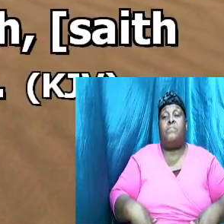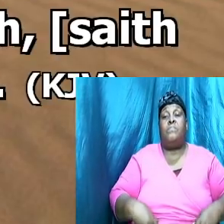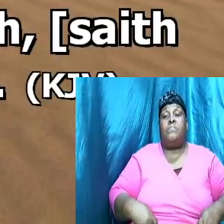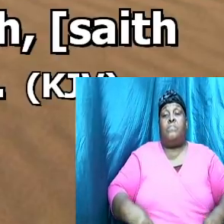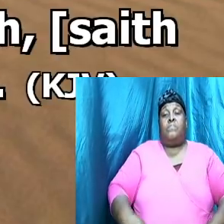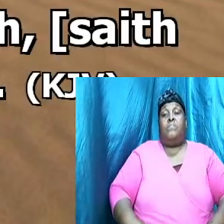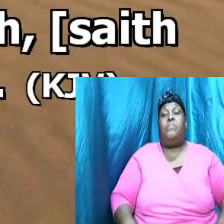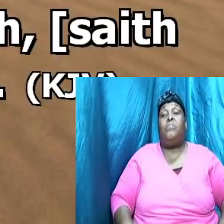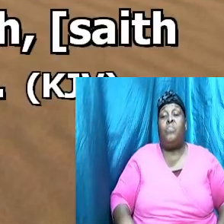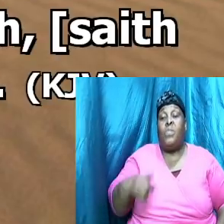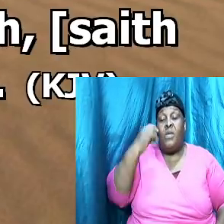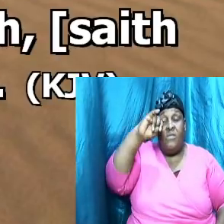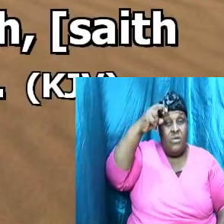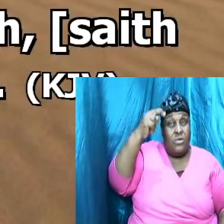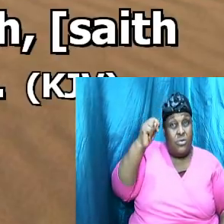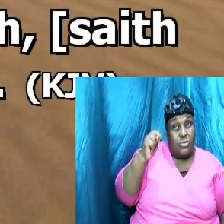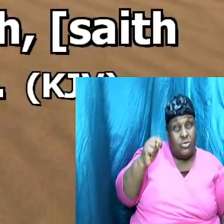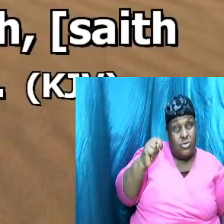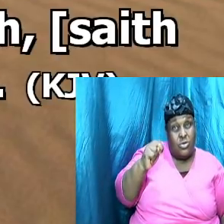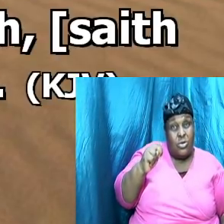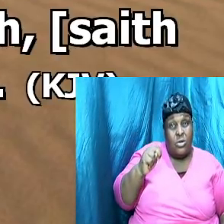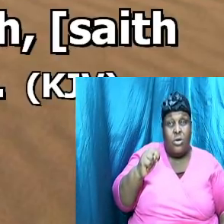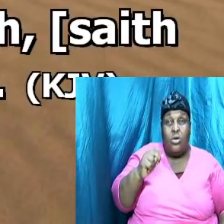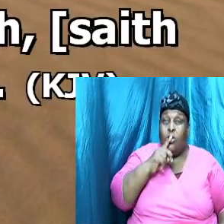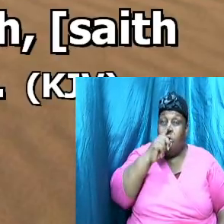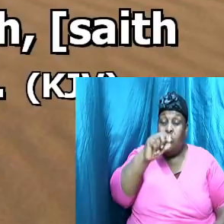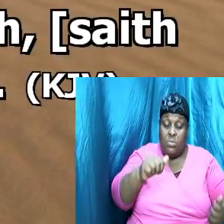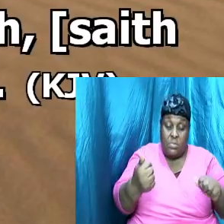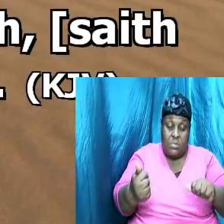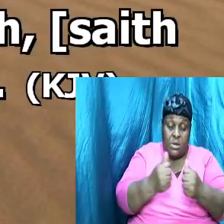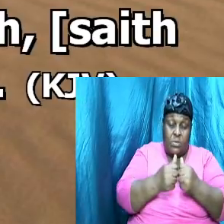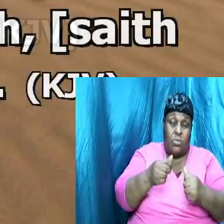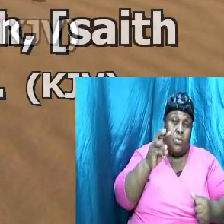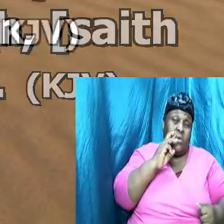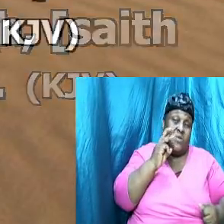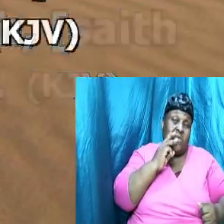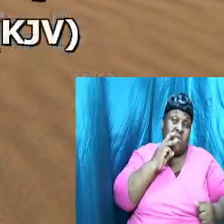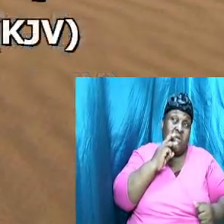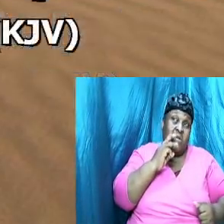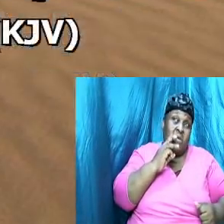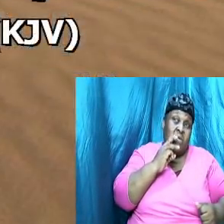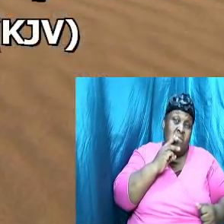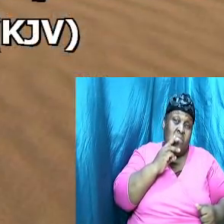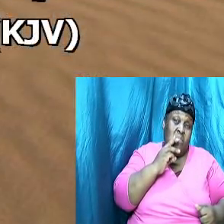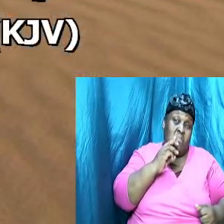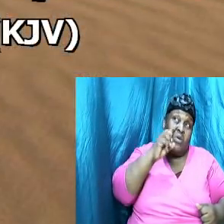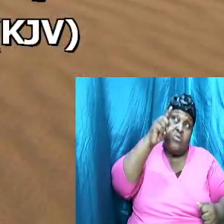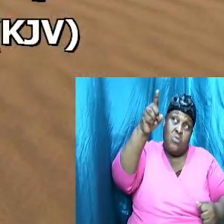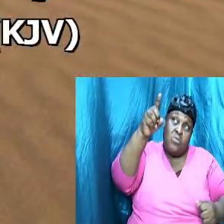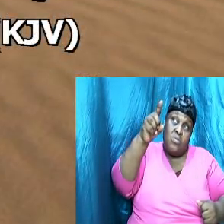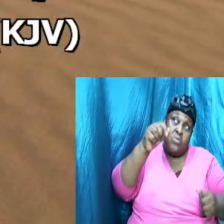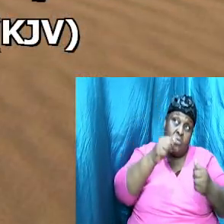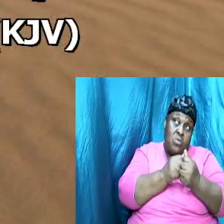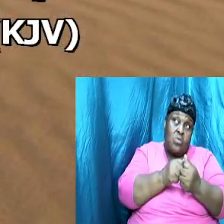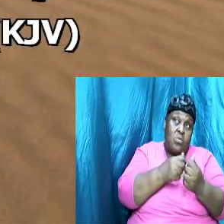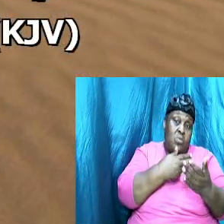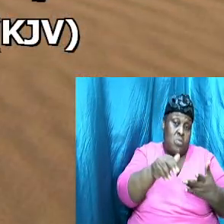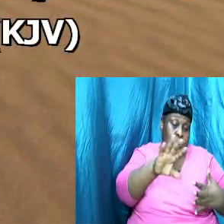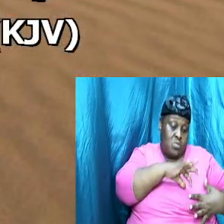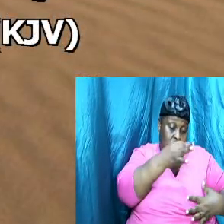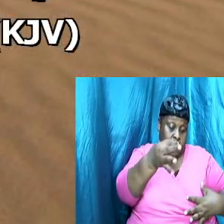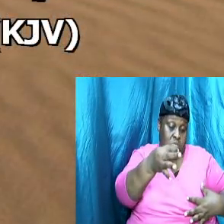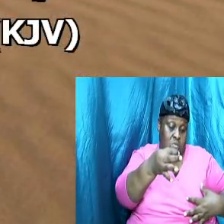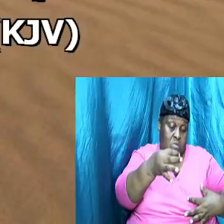for John truly baptized with water but ye shall be baptized with the Holy